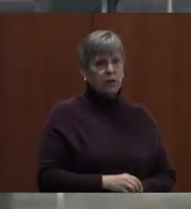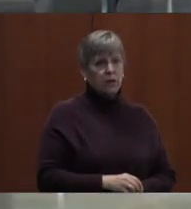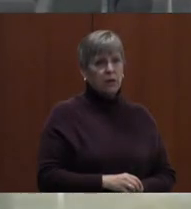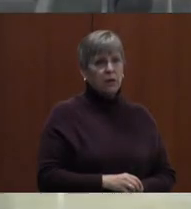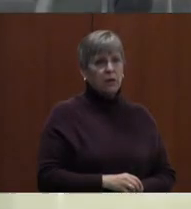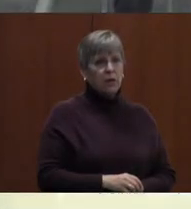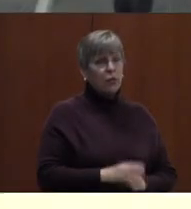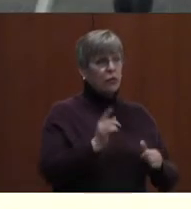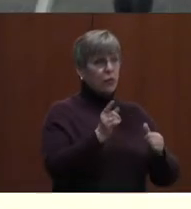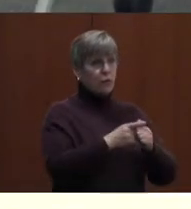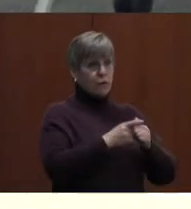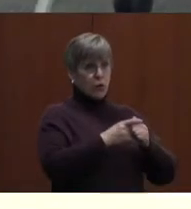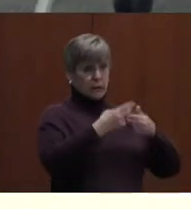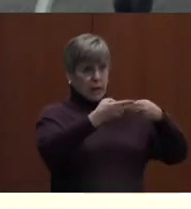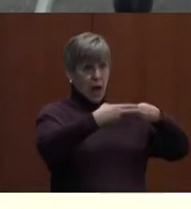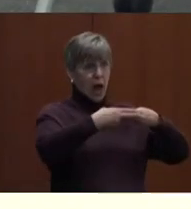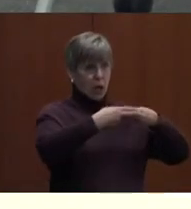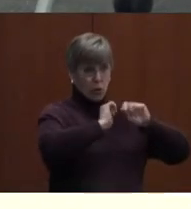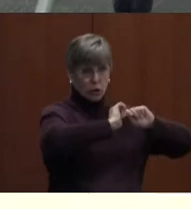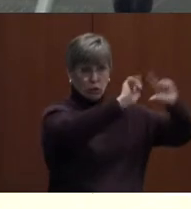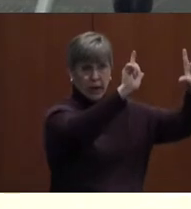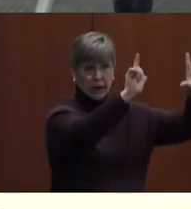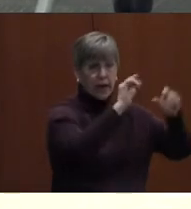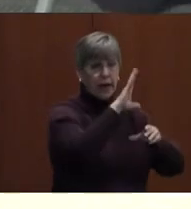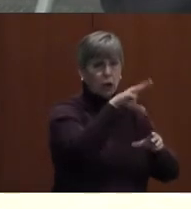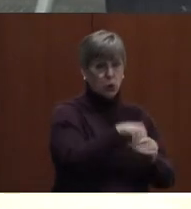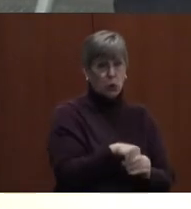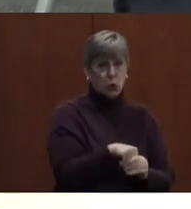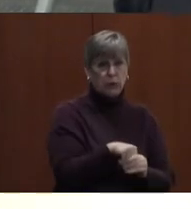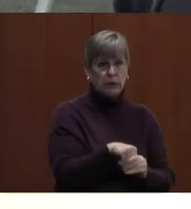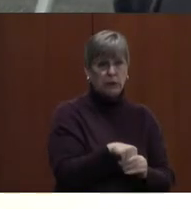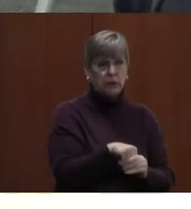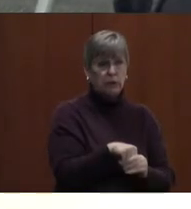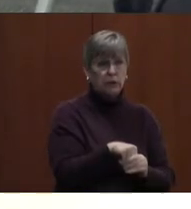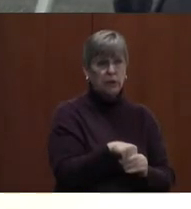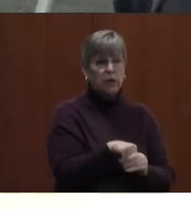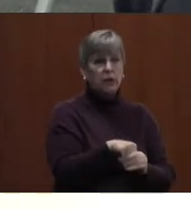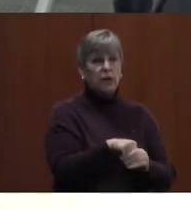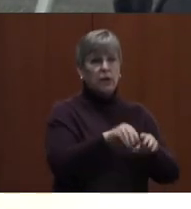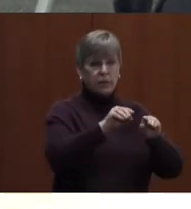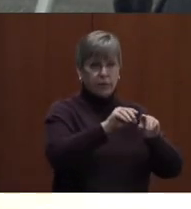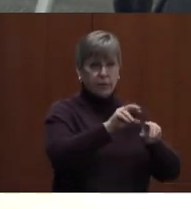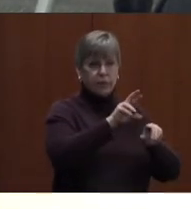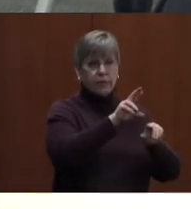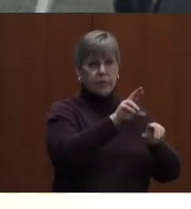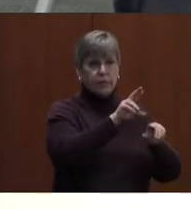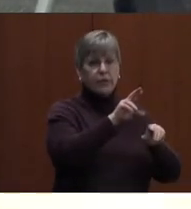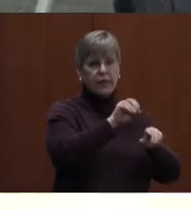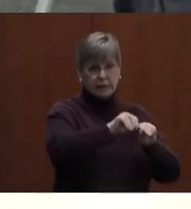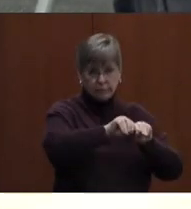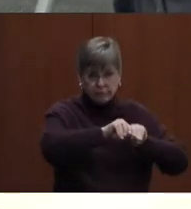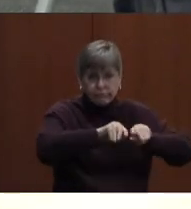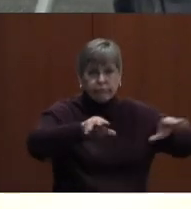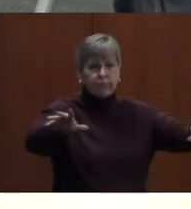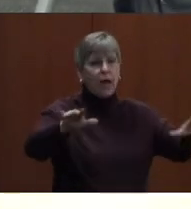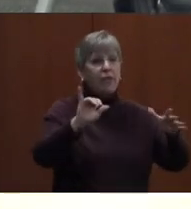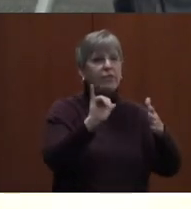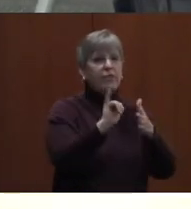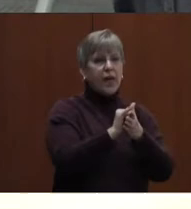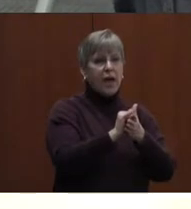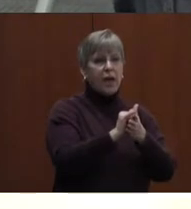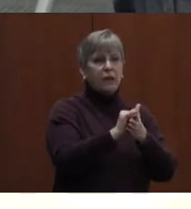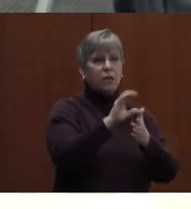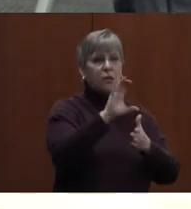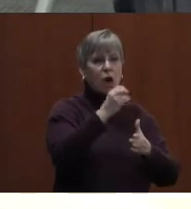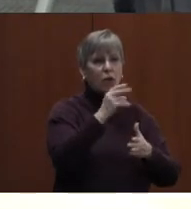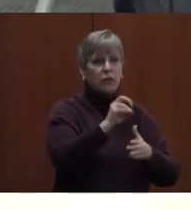The first slide you have on the screen includes the redeployment that Ms. Hoffer talked about, which, and Dr. Michael has mentioned, which